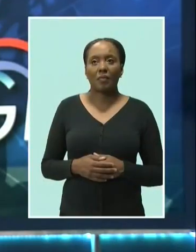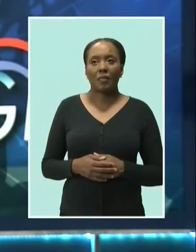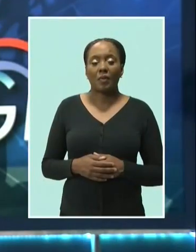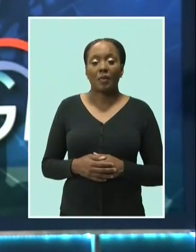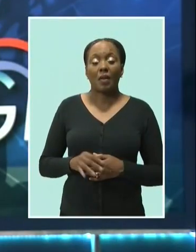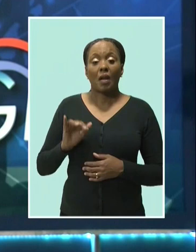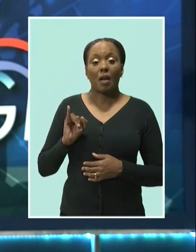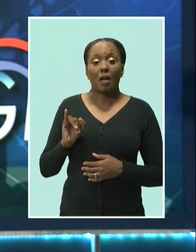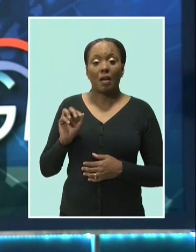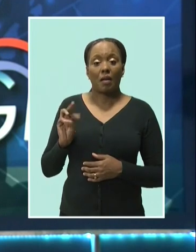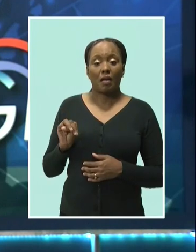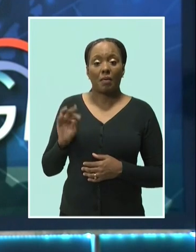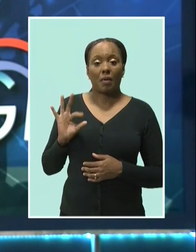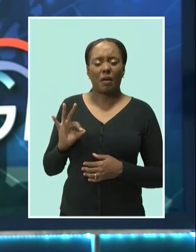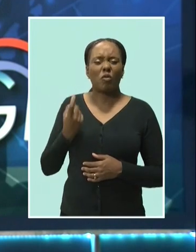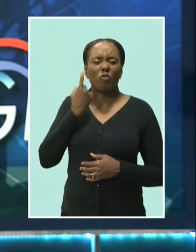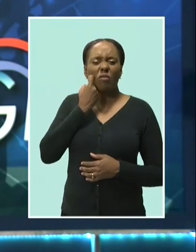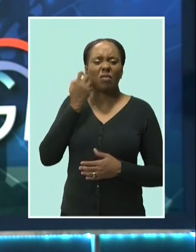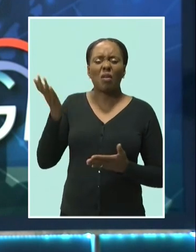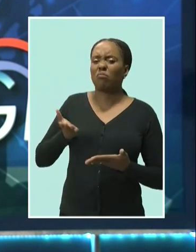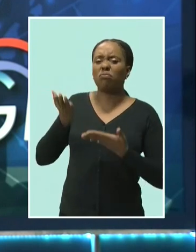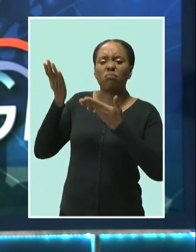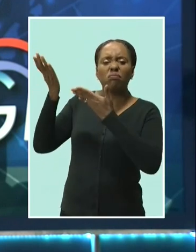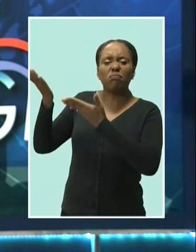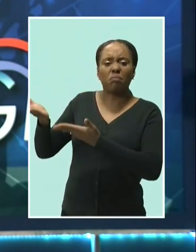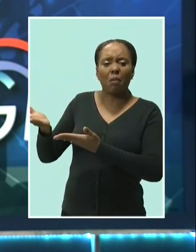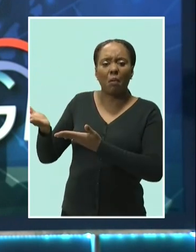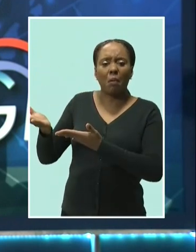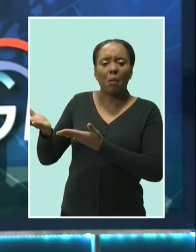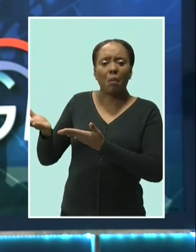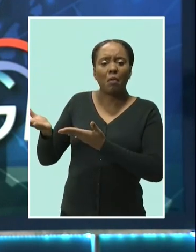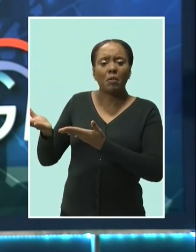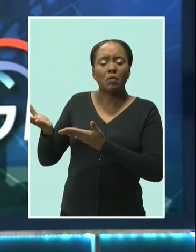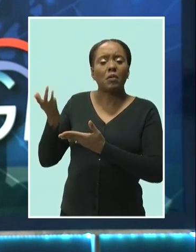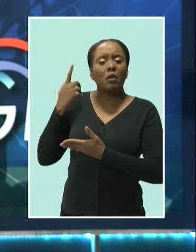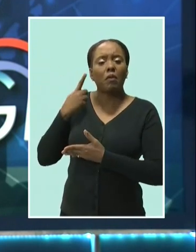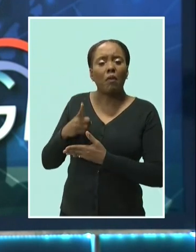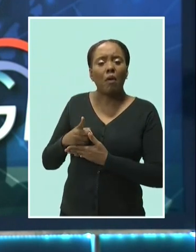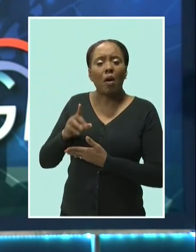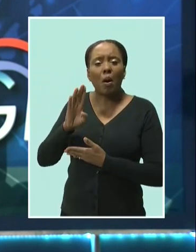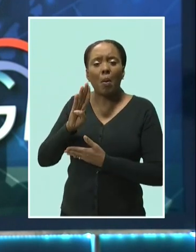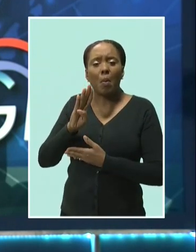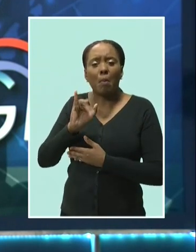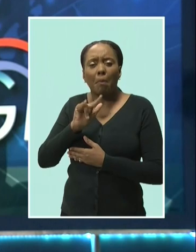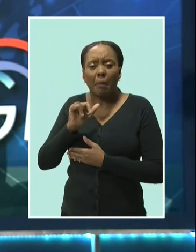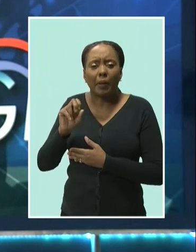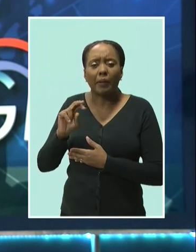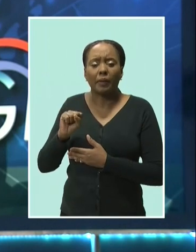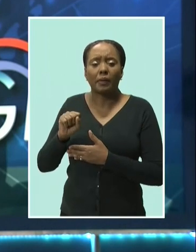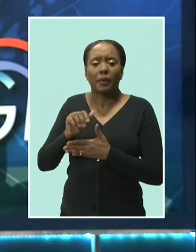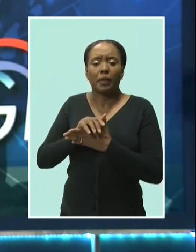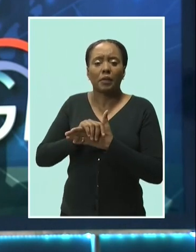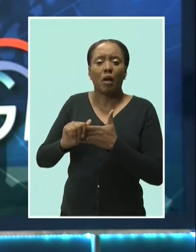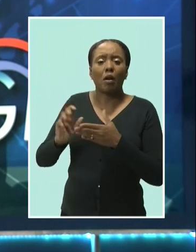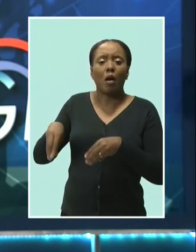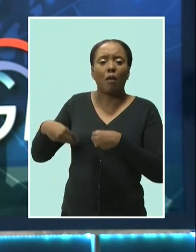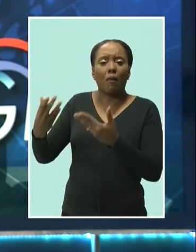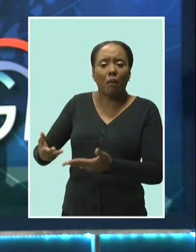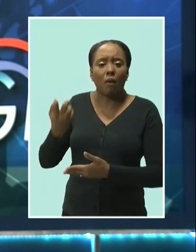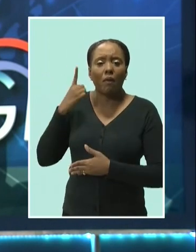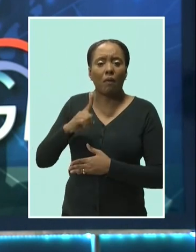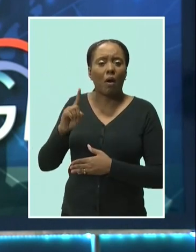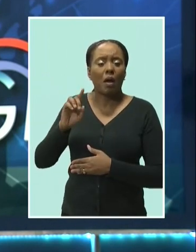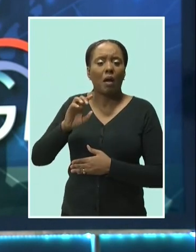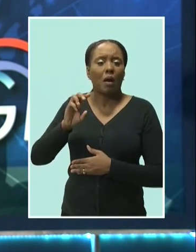A recent proposal by the International Monetary Fund to make billions of dollars for climate action available to low- and middle-income